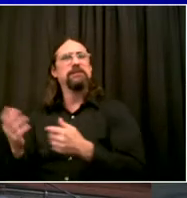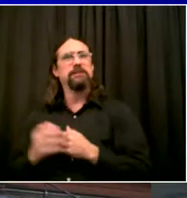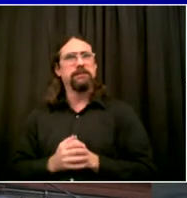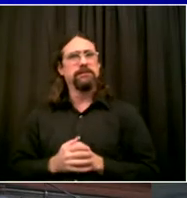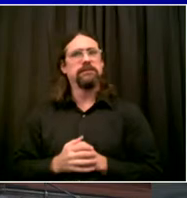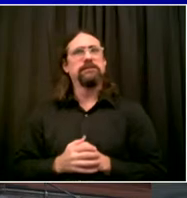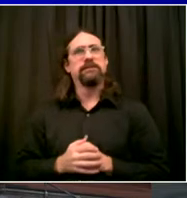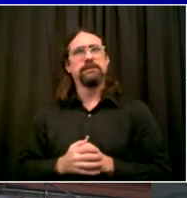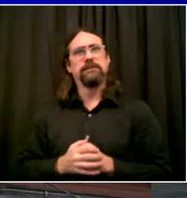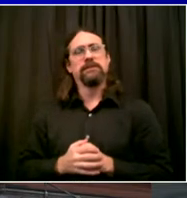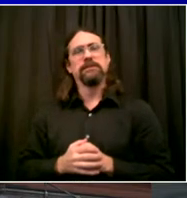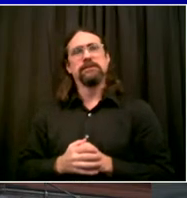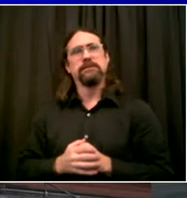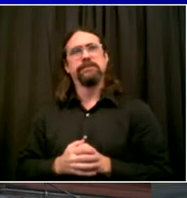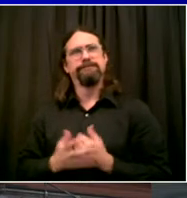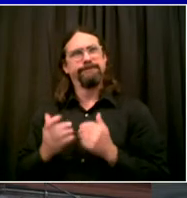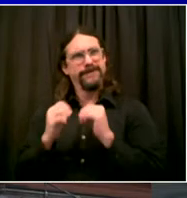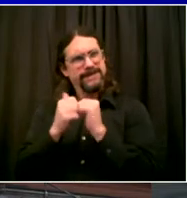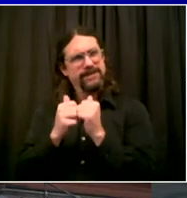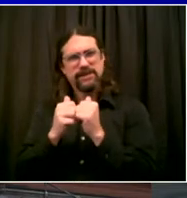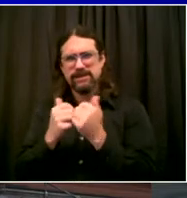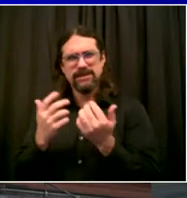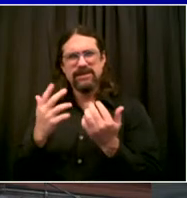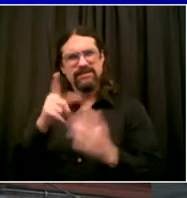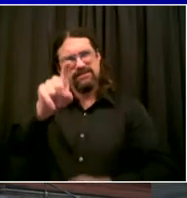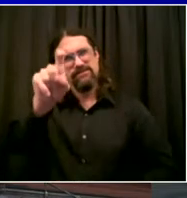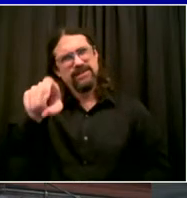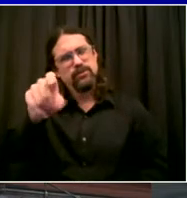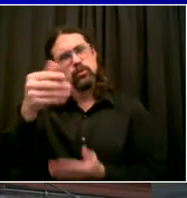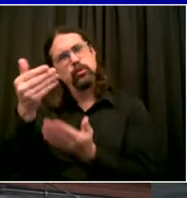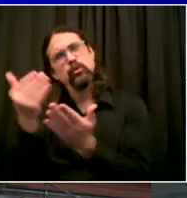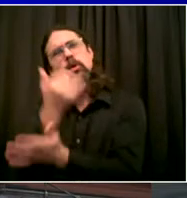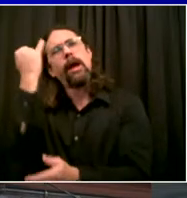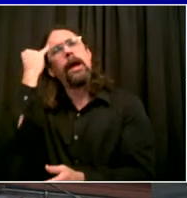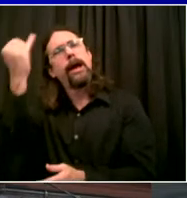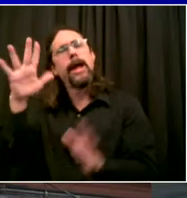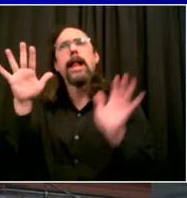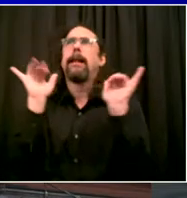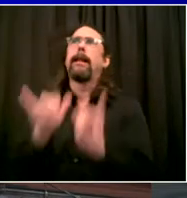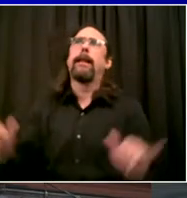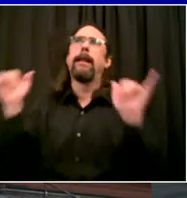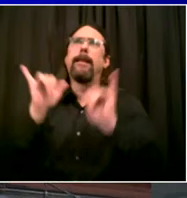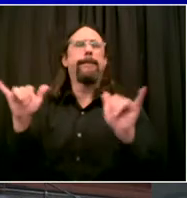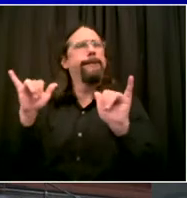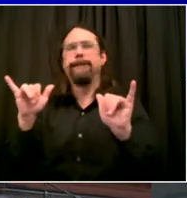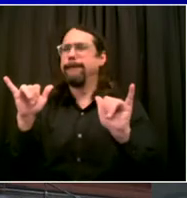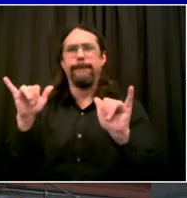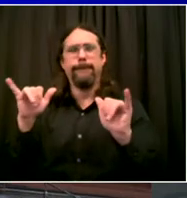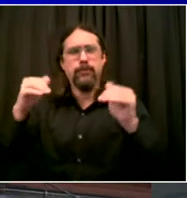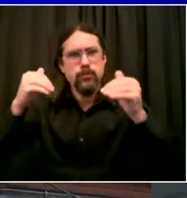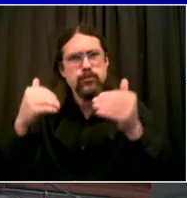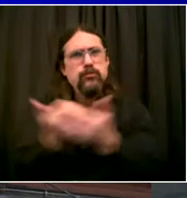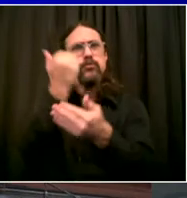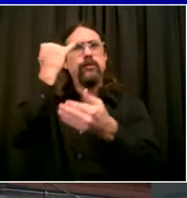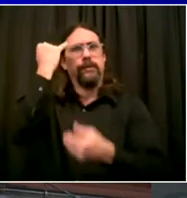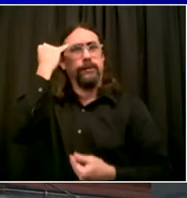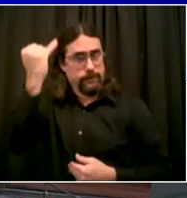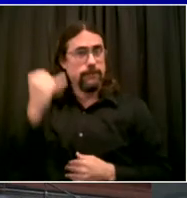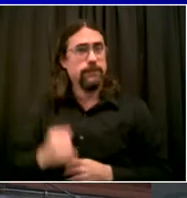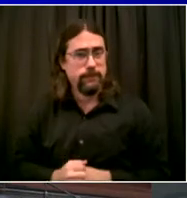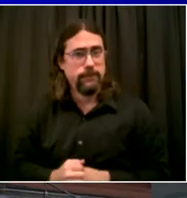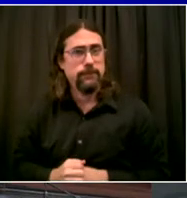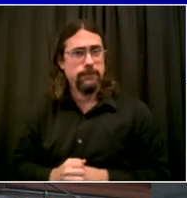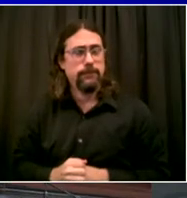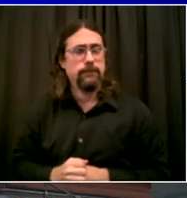that we had to learn by doing, was with our open restaurants program. There was an example of cutting a lot of red